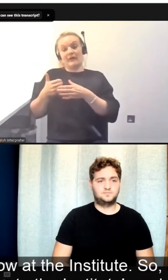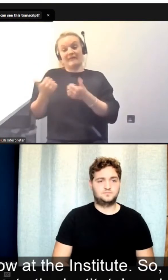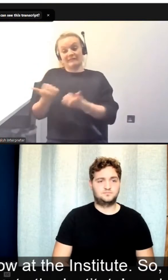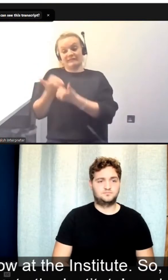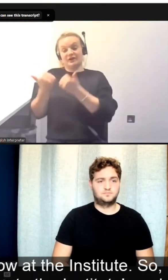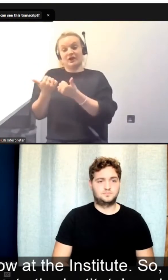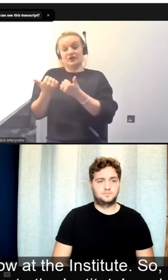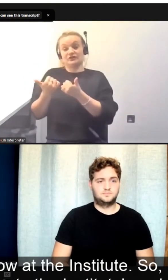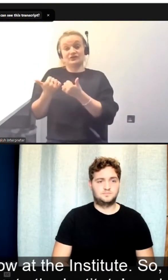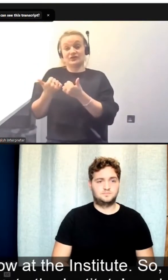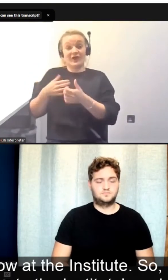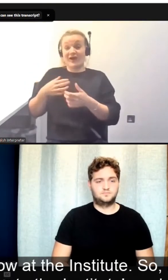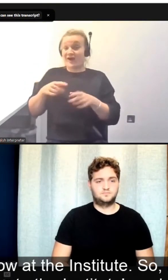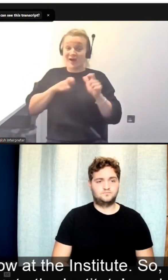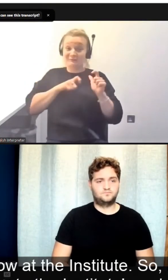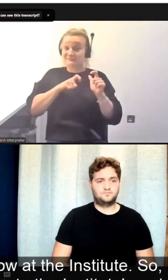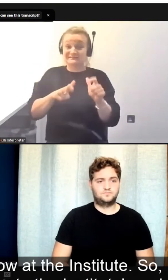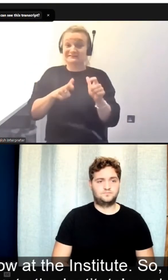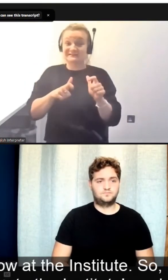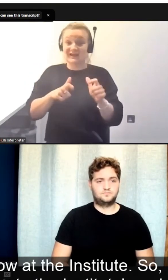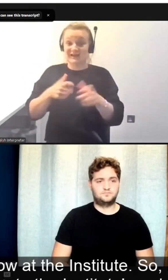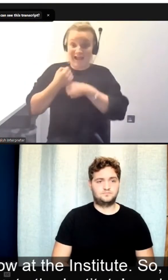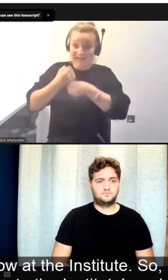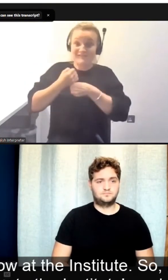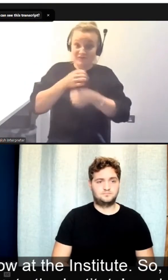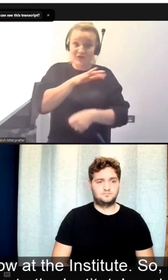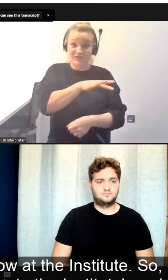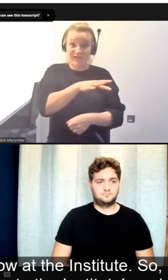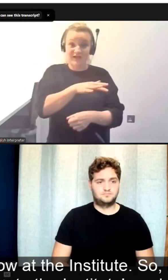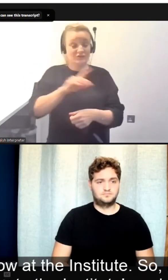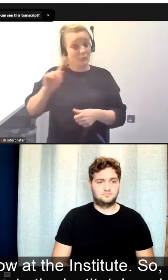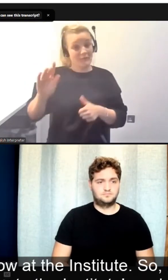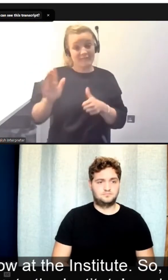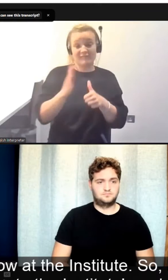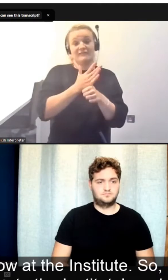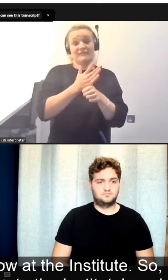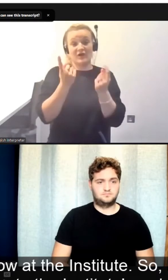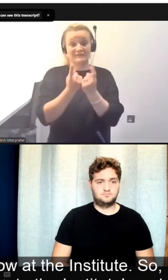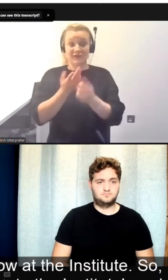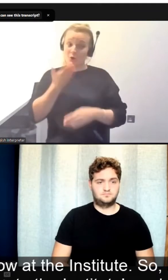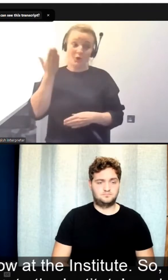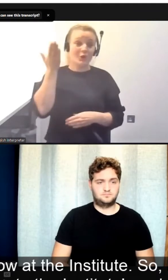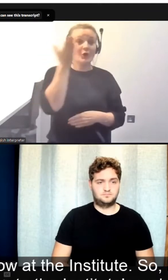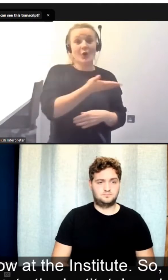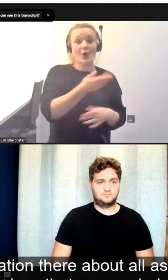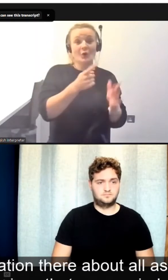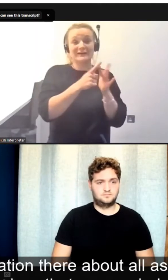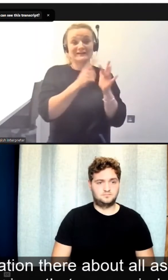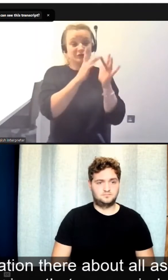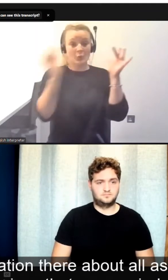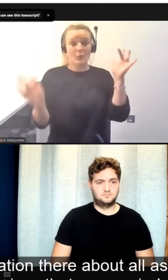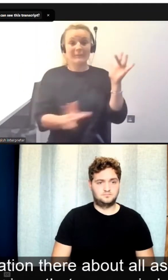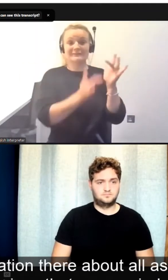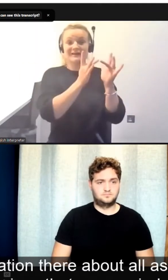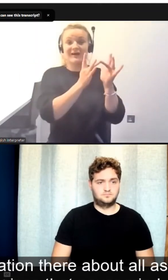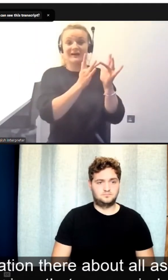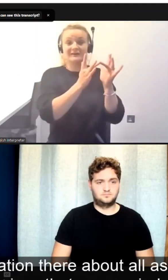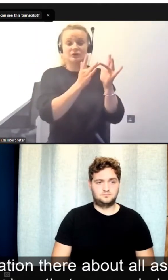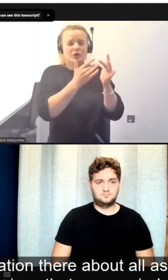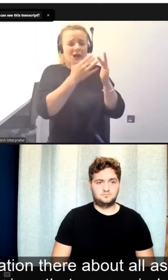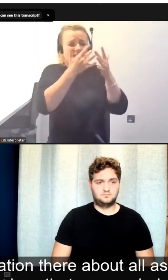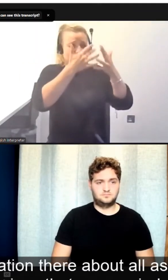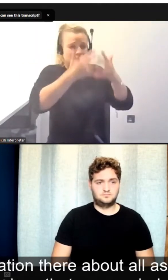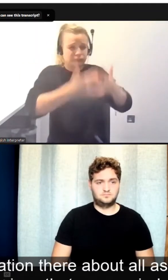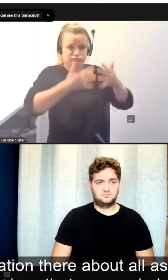still a fellow of the Institute. So I would always say the first thing to do is go to the Institute's website, because there is so much